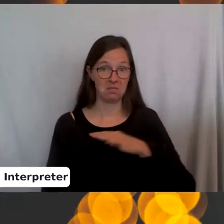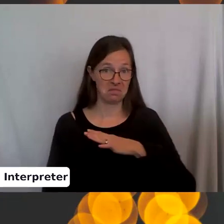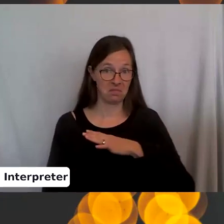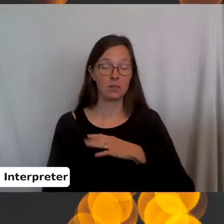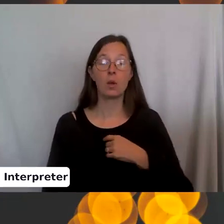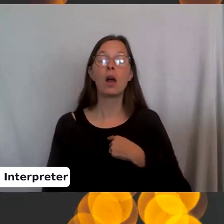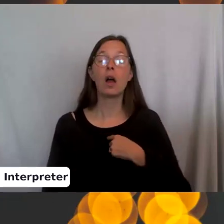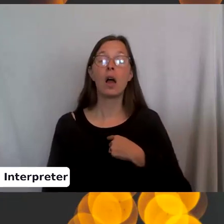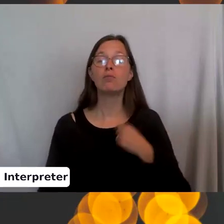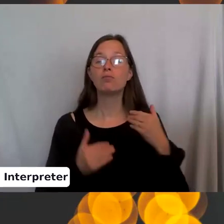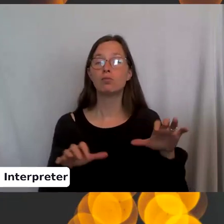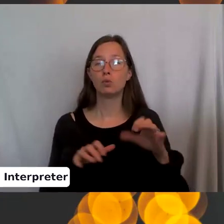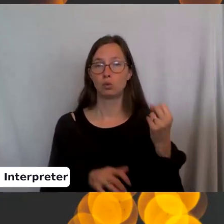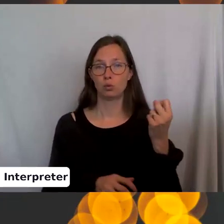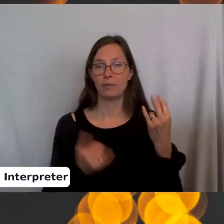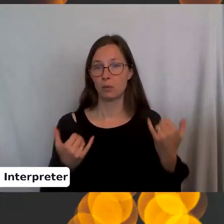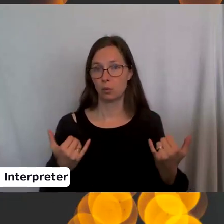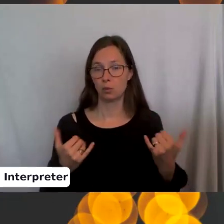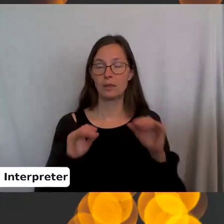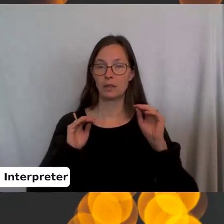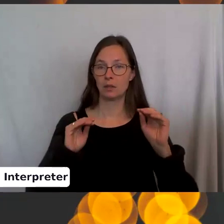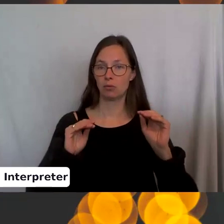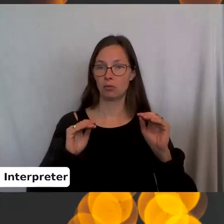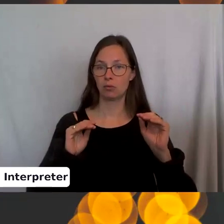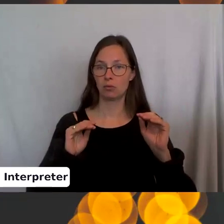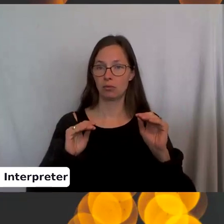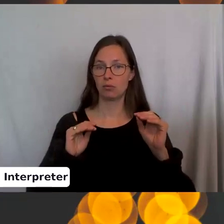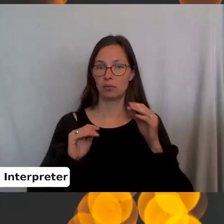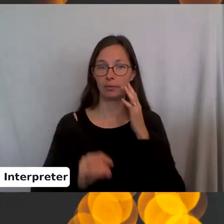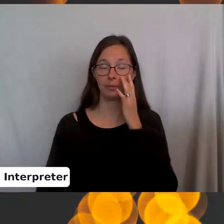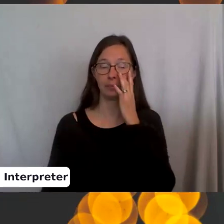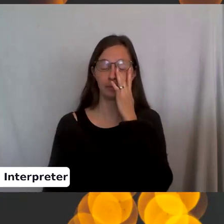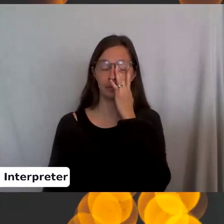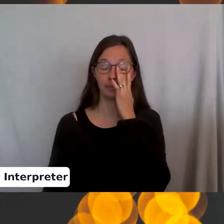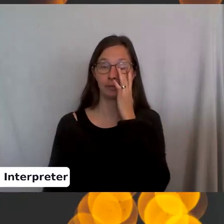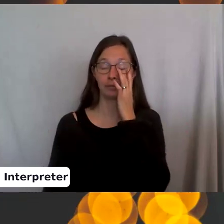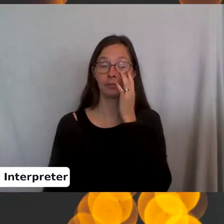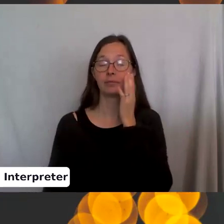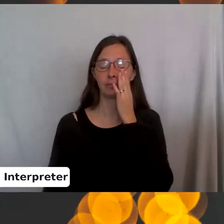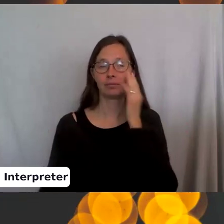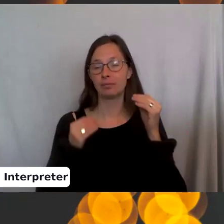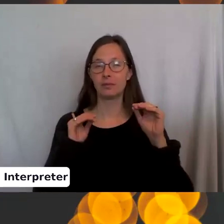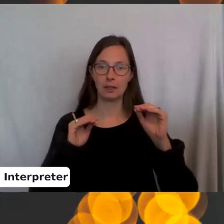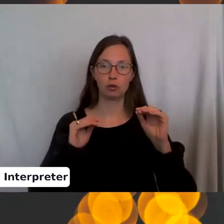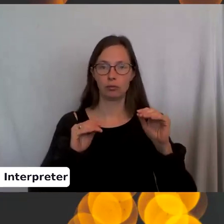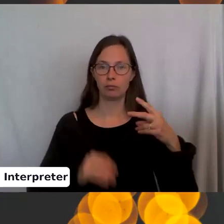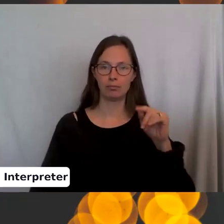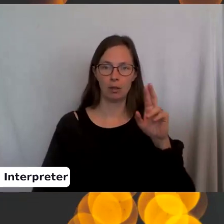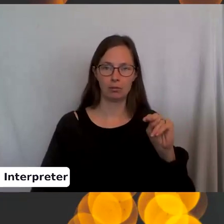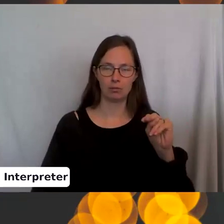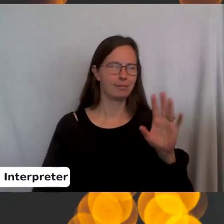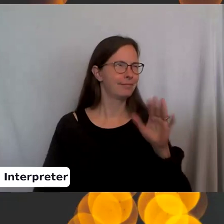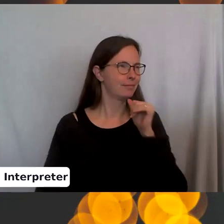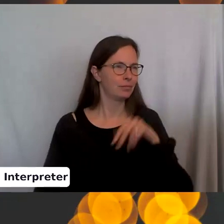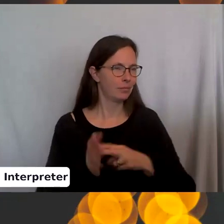I'm just doing 12 right now to teach the, um, the pattern. Uh, not the pattern,